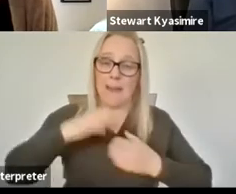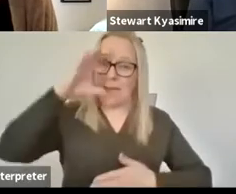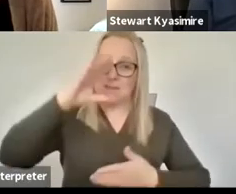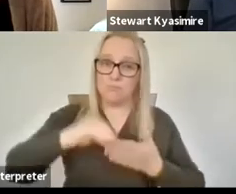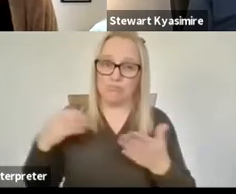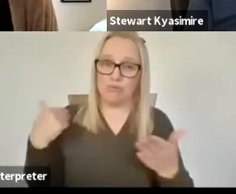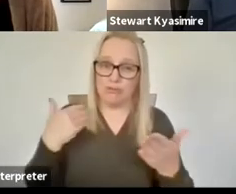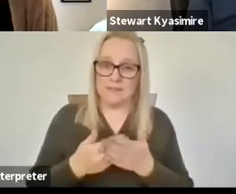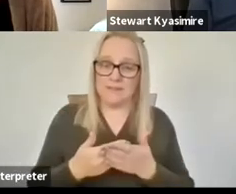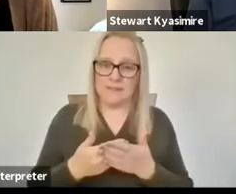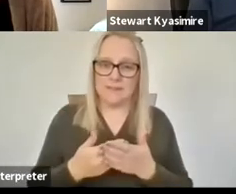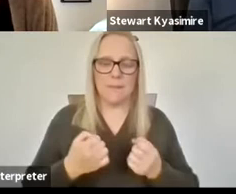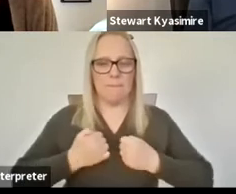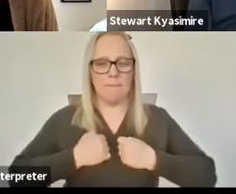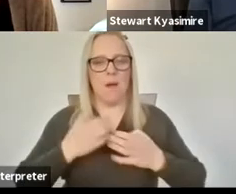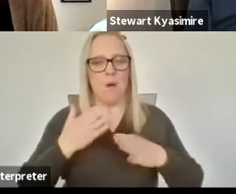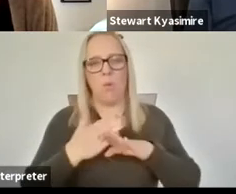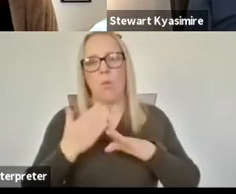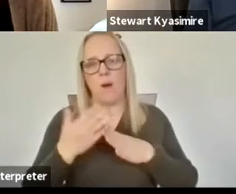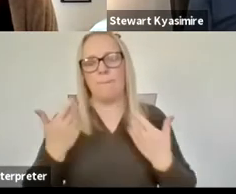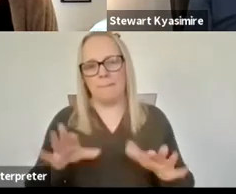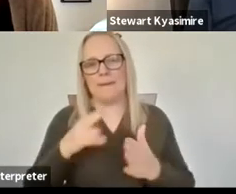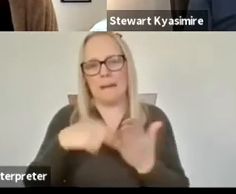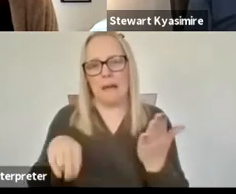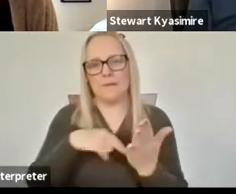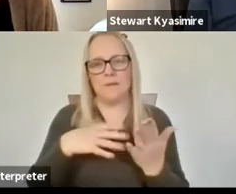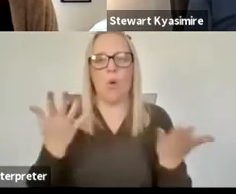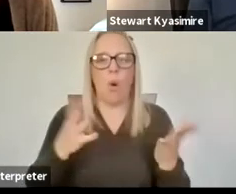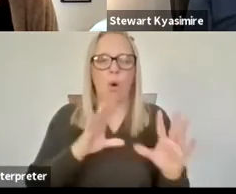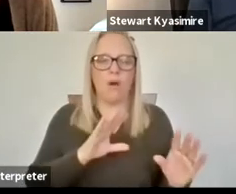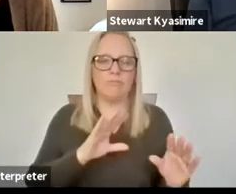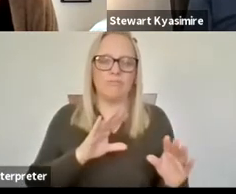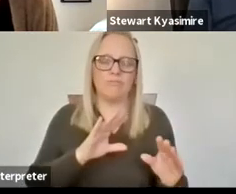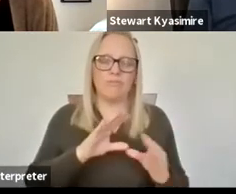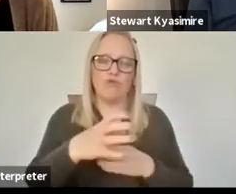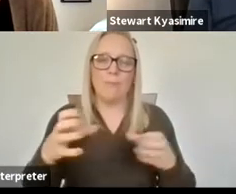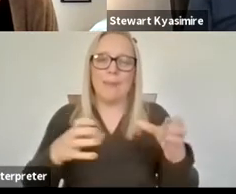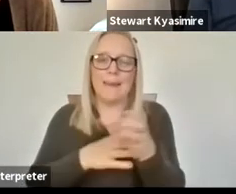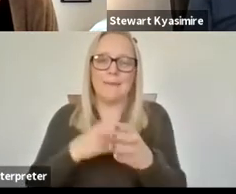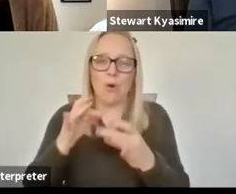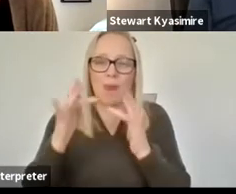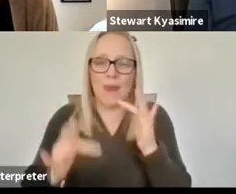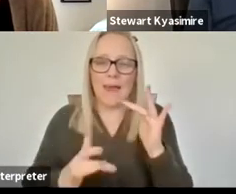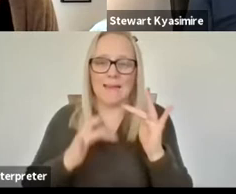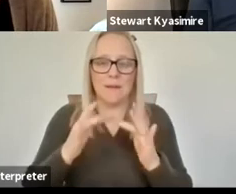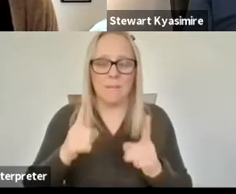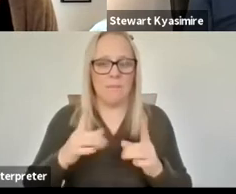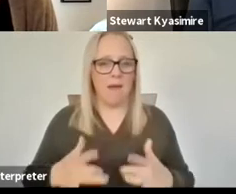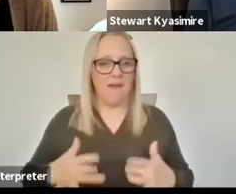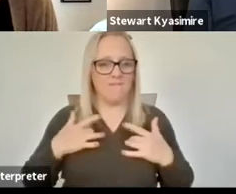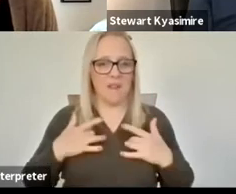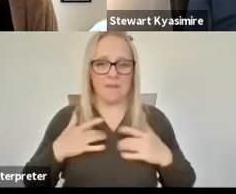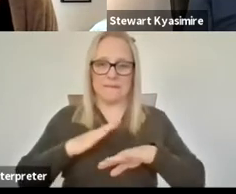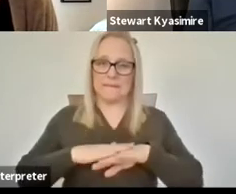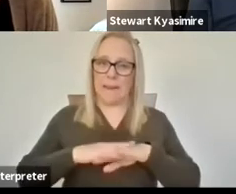work is being cancelled or replaced by these these online things but i also feel it it is a sabbatical that i haven't been able to give